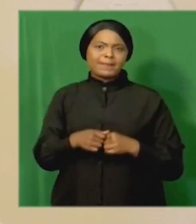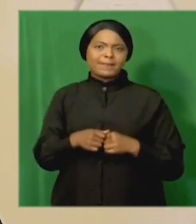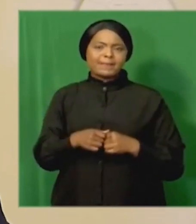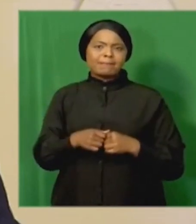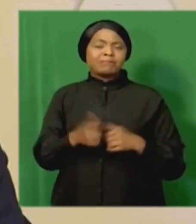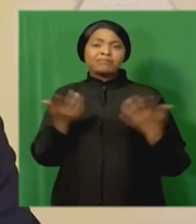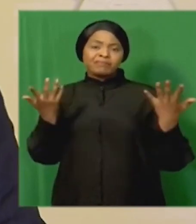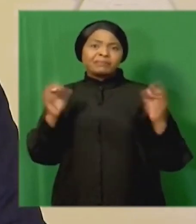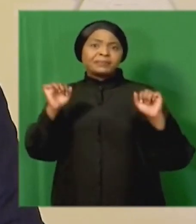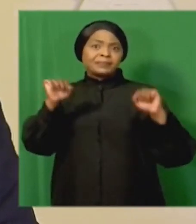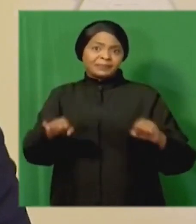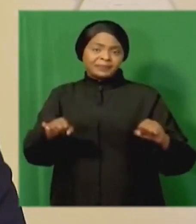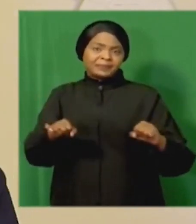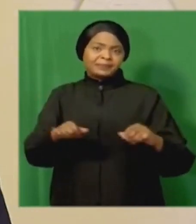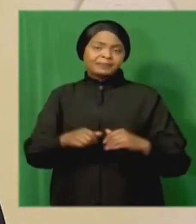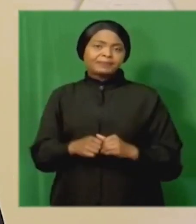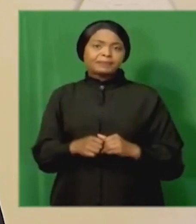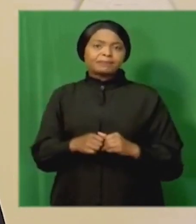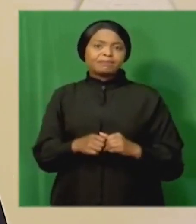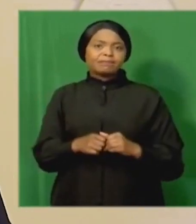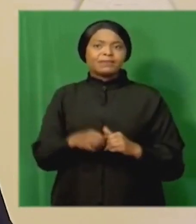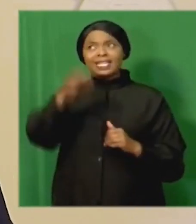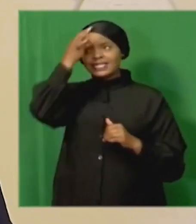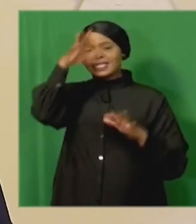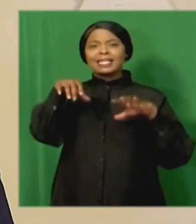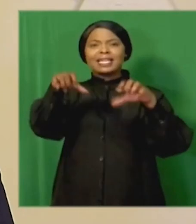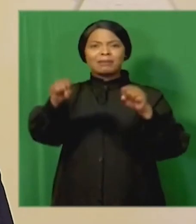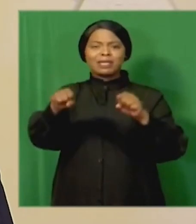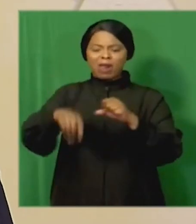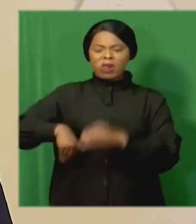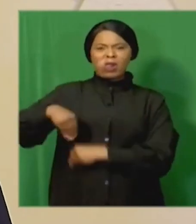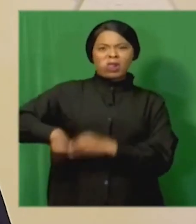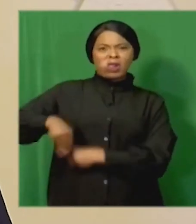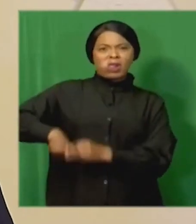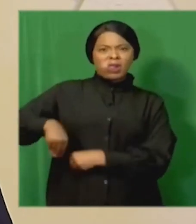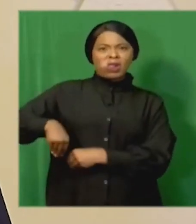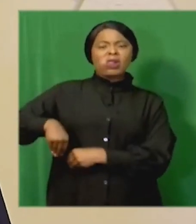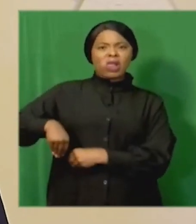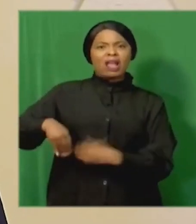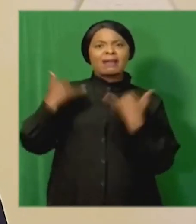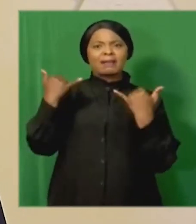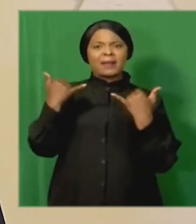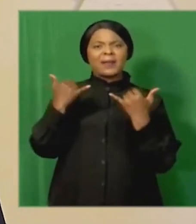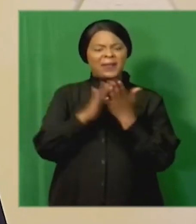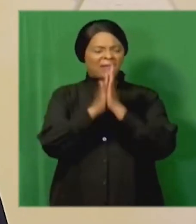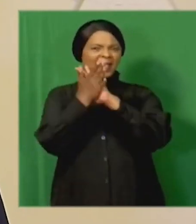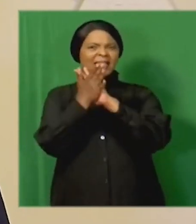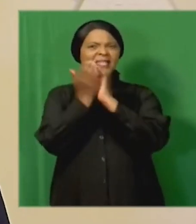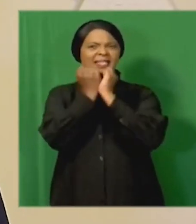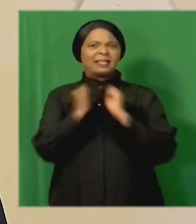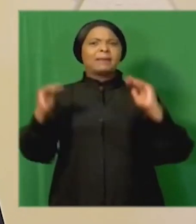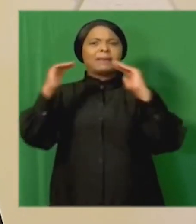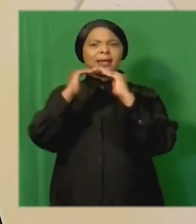Yet even as state capture and corruption sought to compromise our democracy and